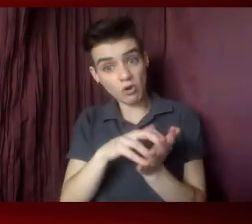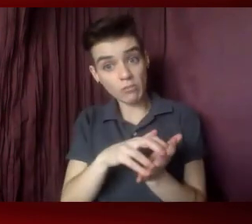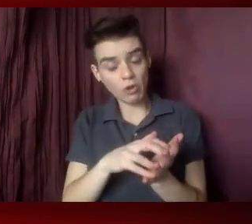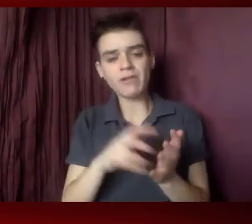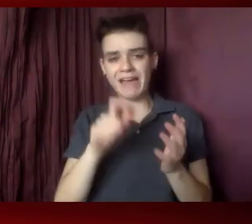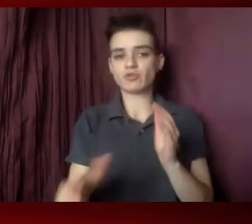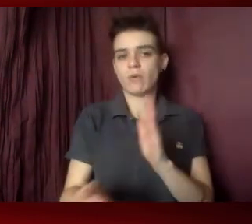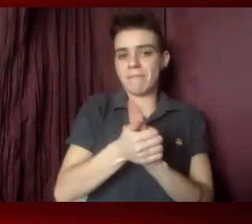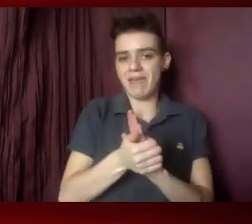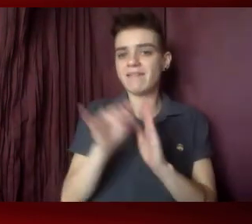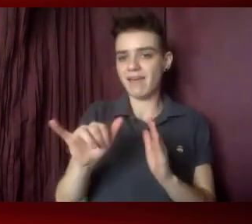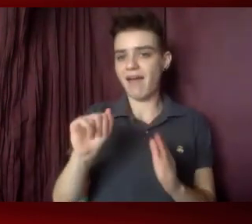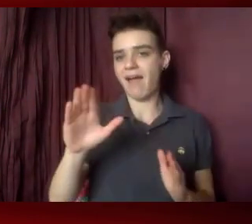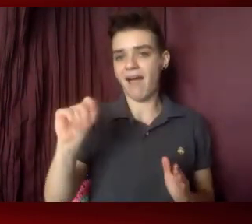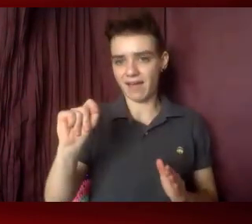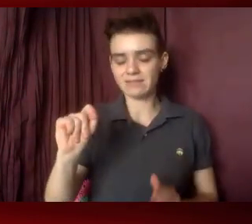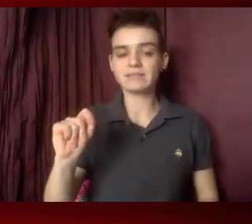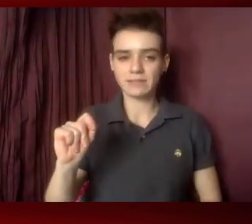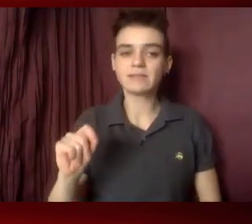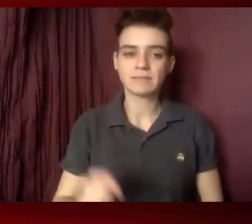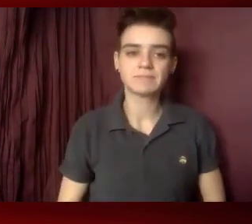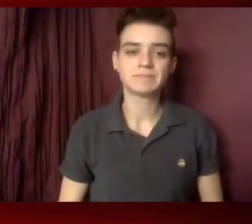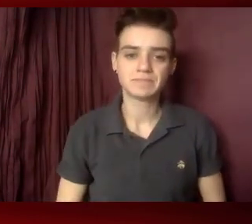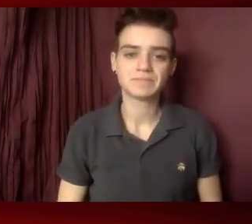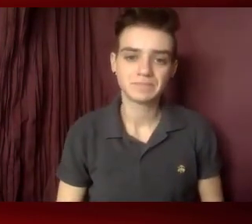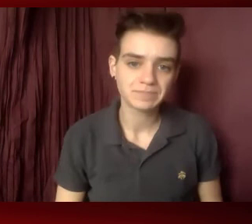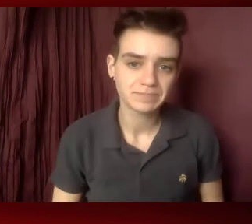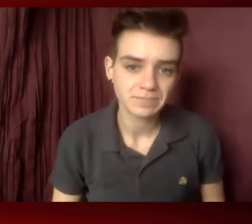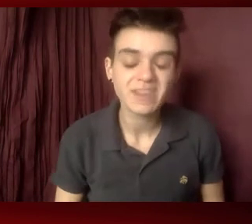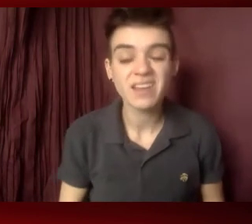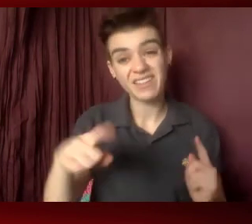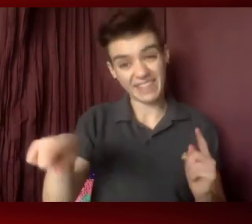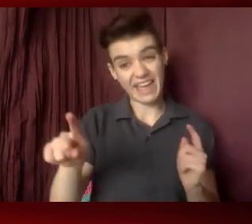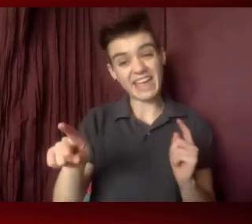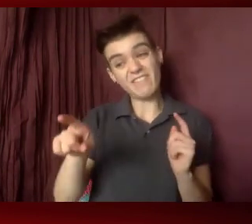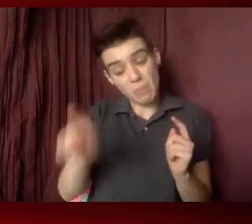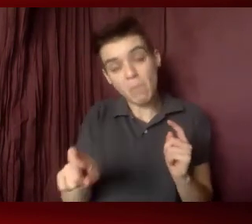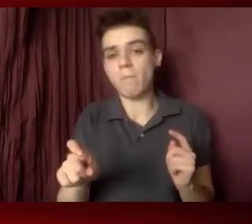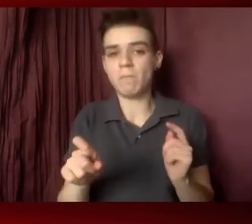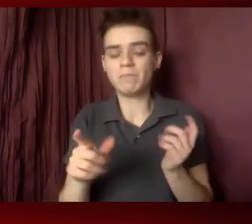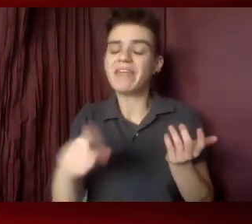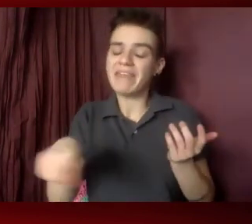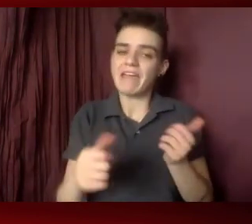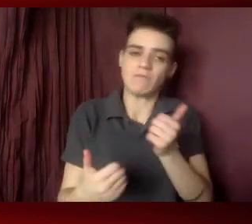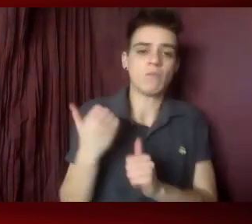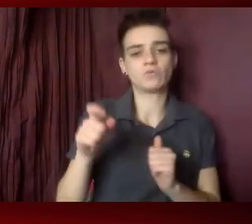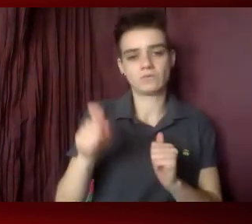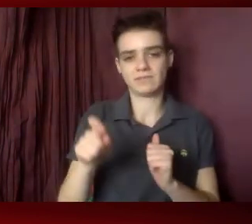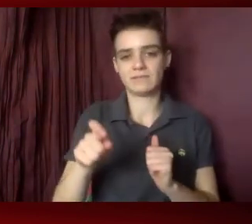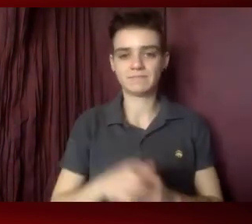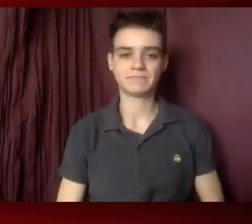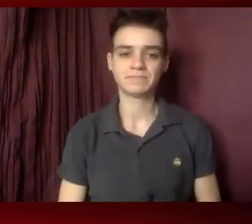designate people living with HIV as a community of greatest social need. And opening up access to crucial services,